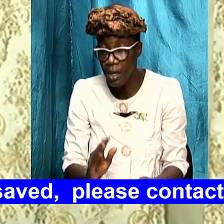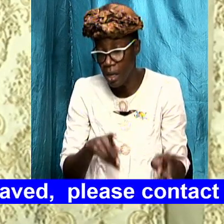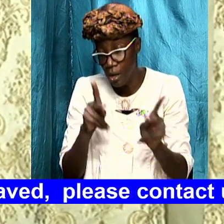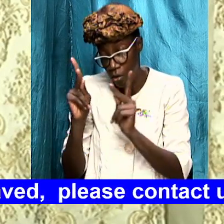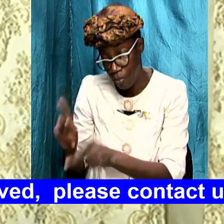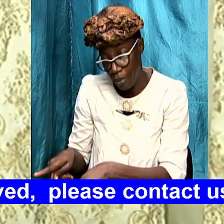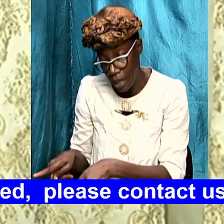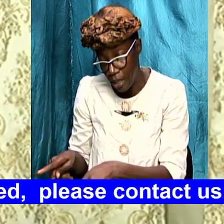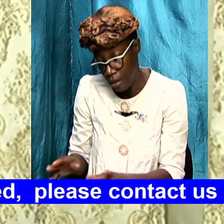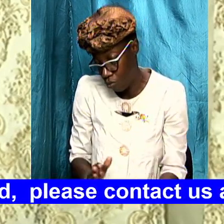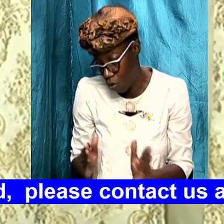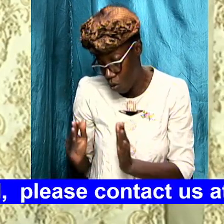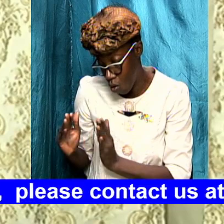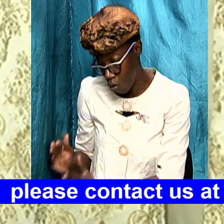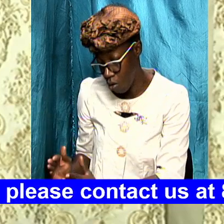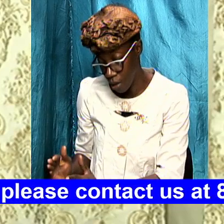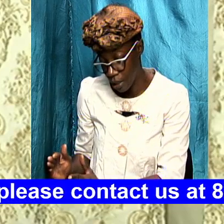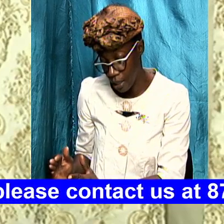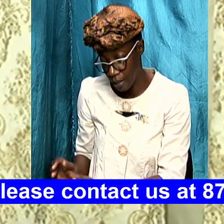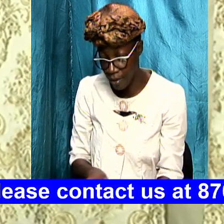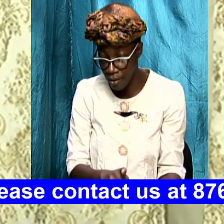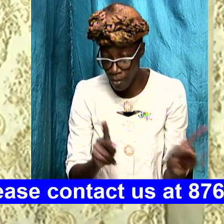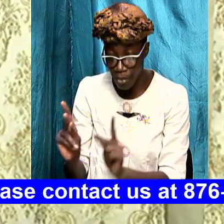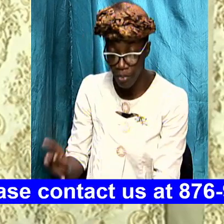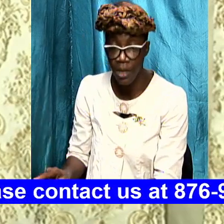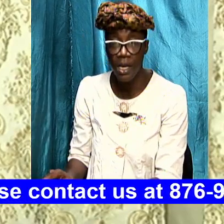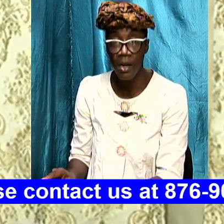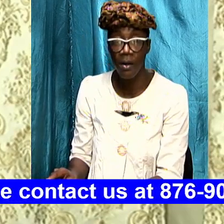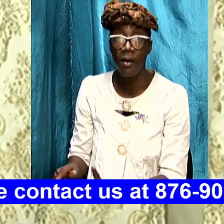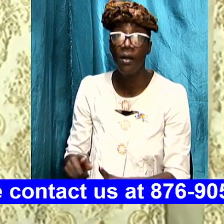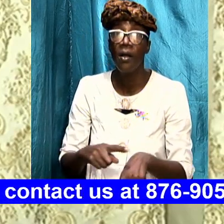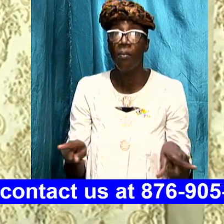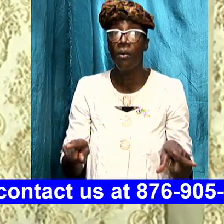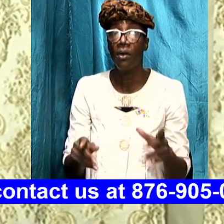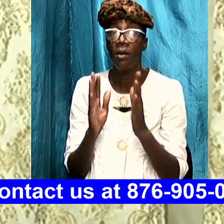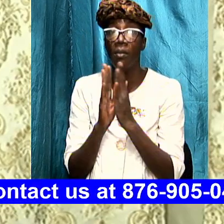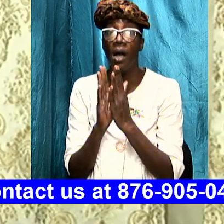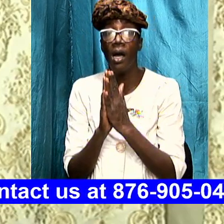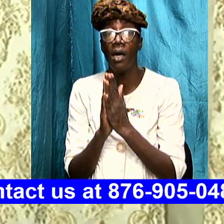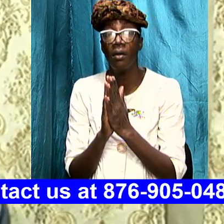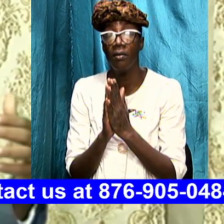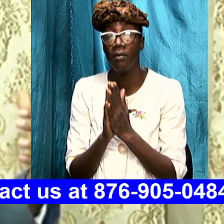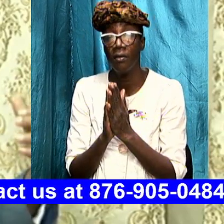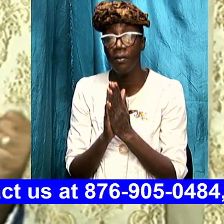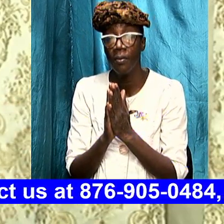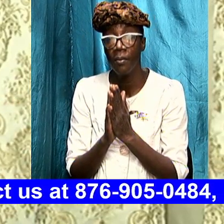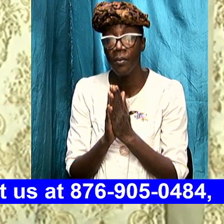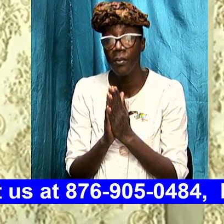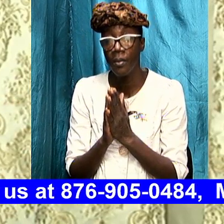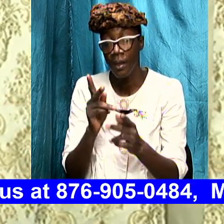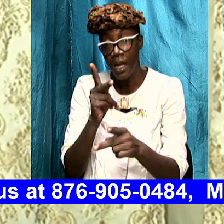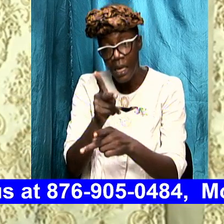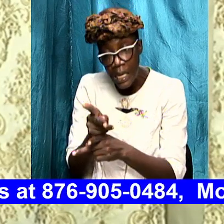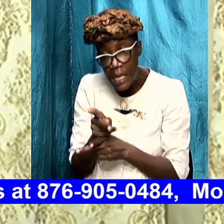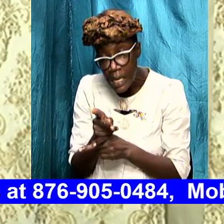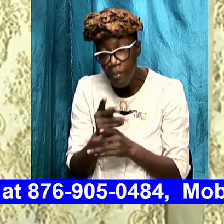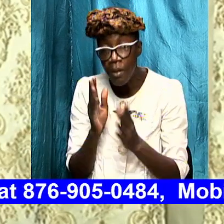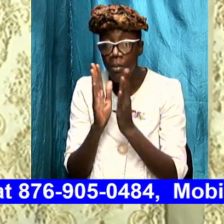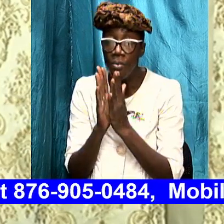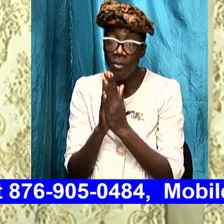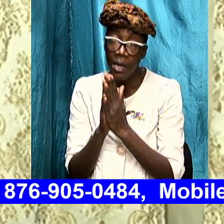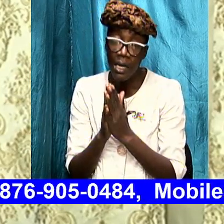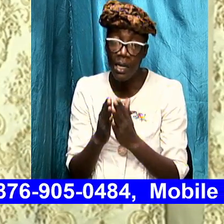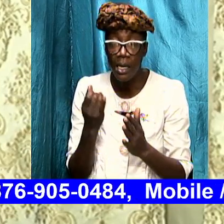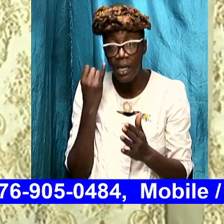and to organize and to prepare but I ask all of us to let's keep praying if it